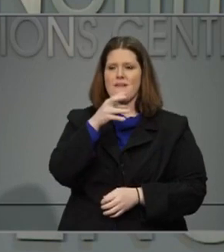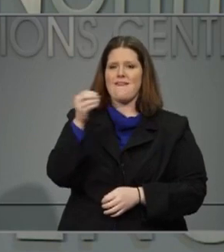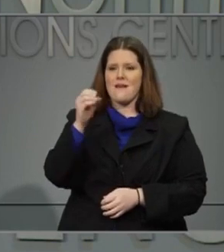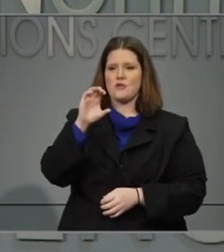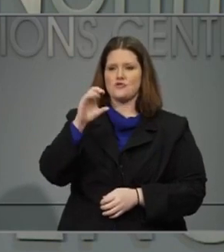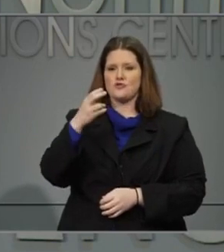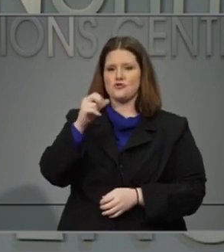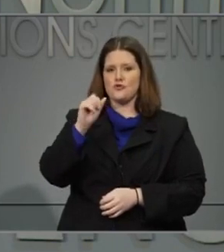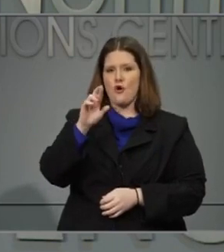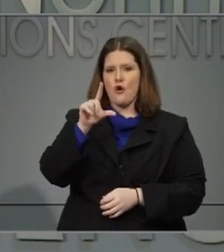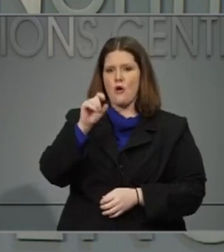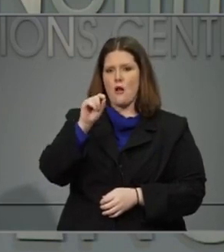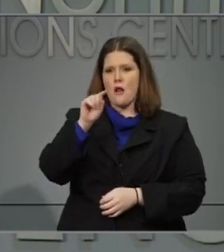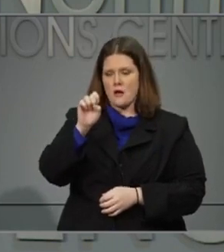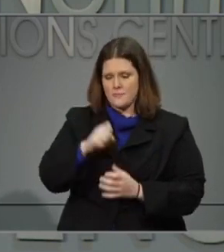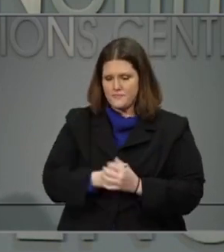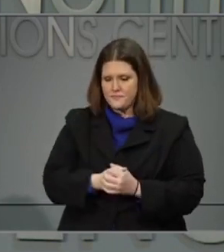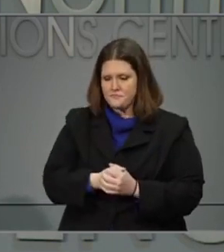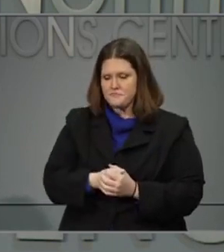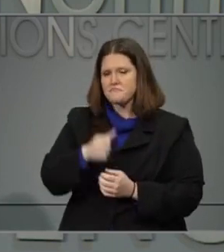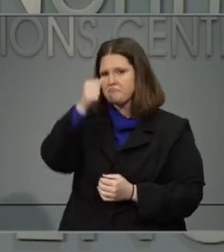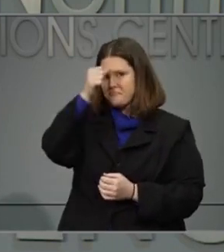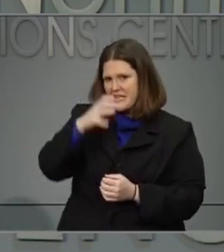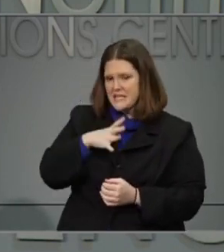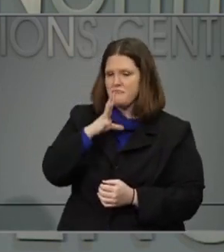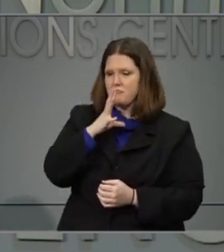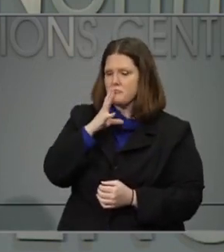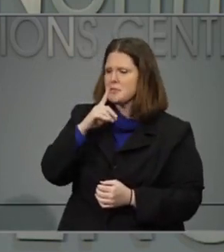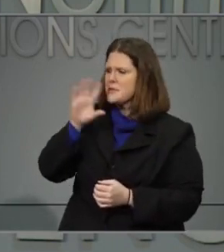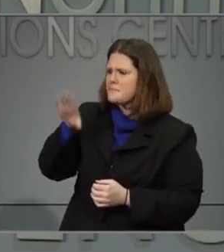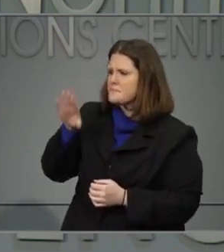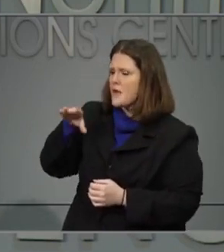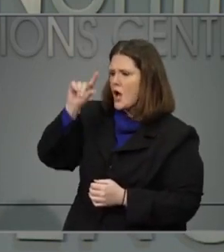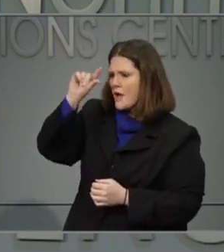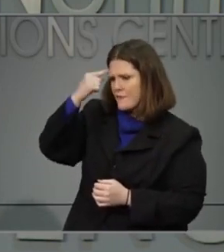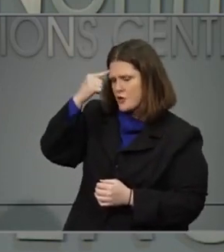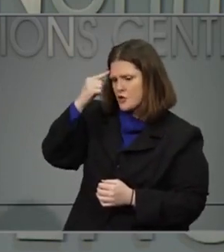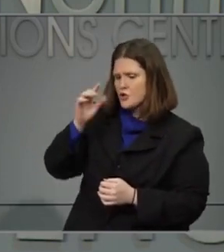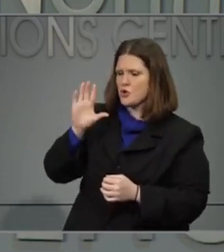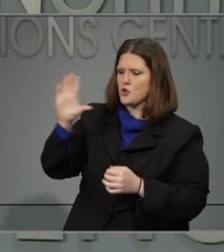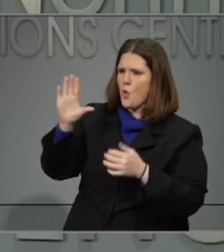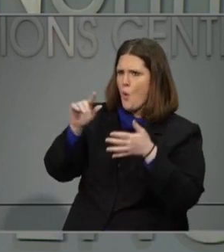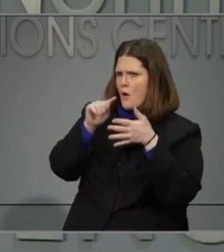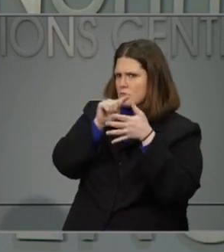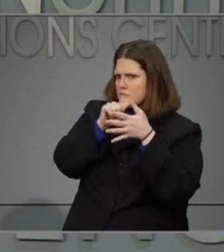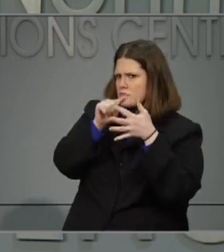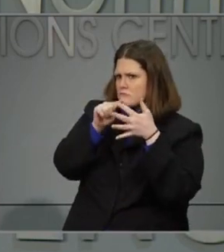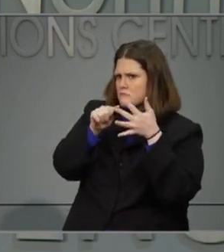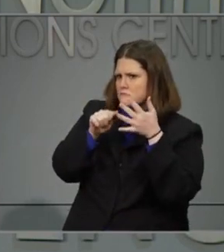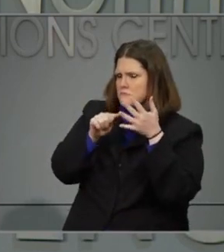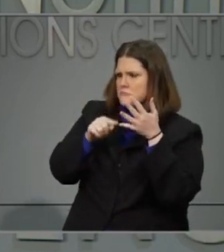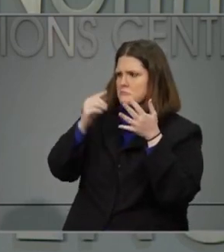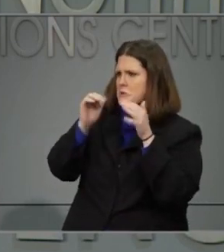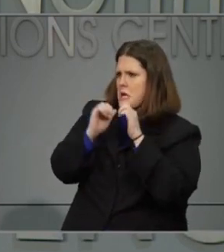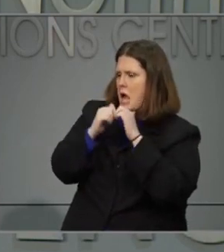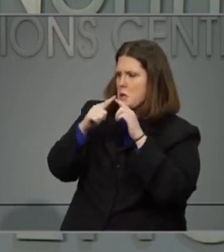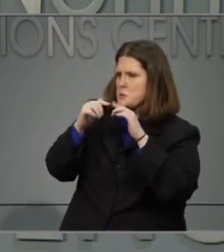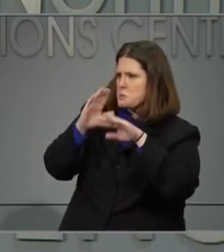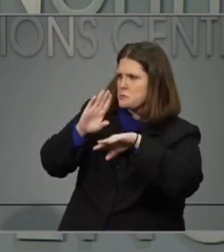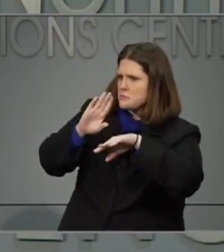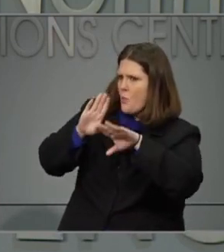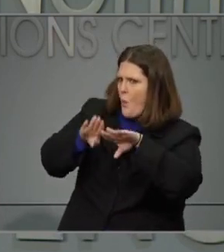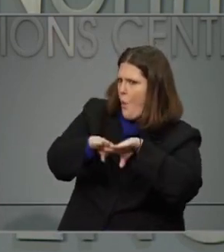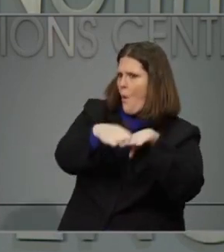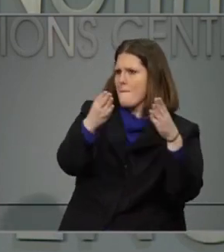Hi, Governor. Two questions. Among the criteria for reopening is expanding the testing or the number of